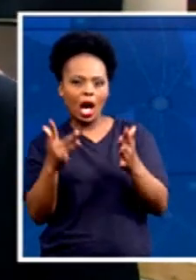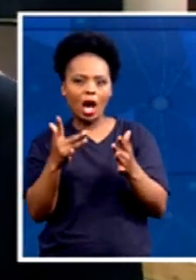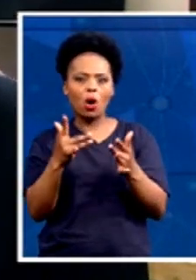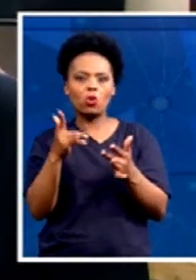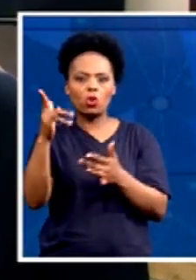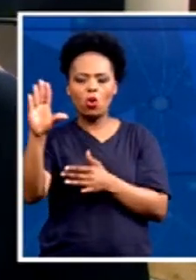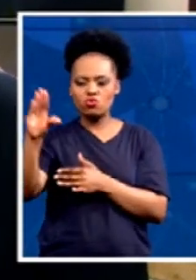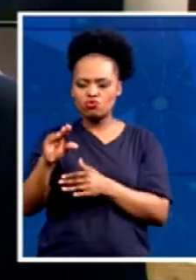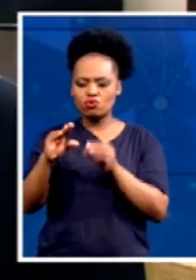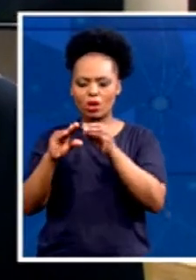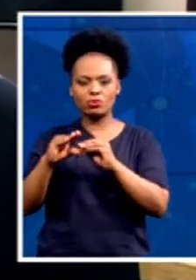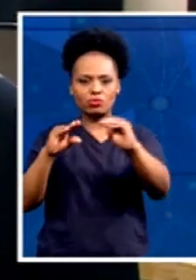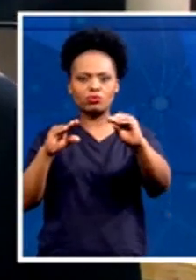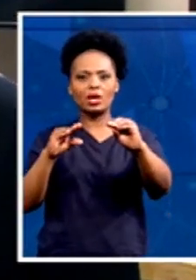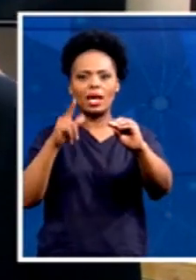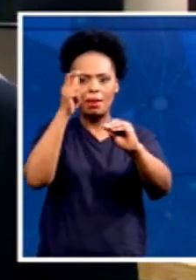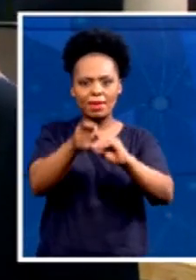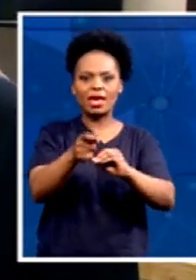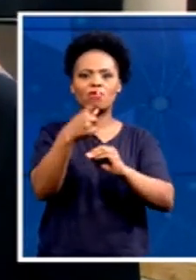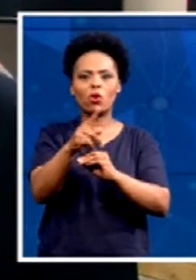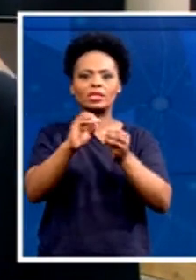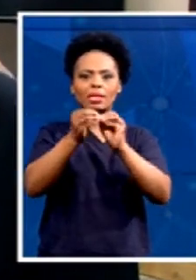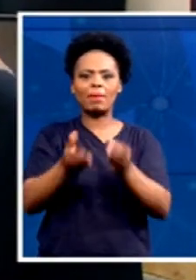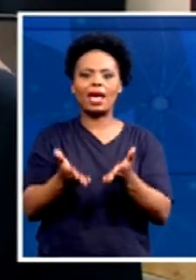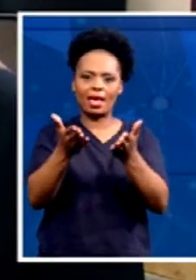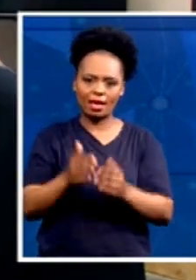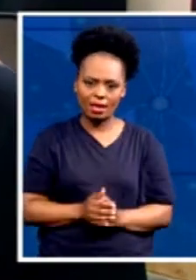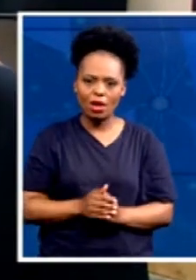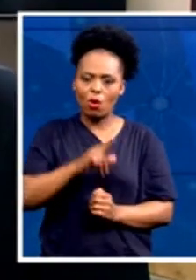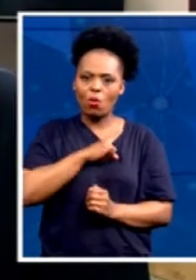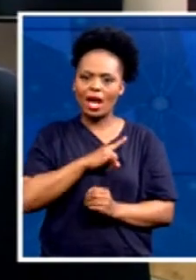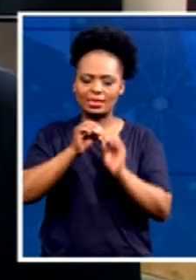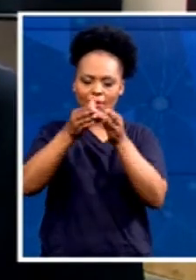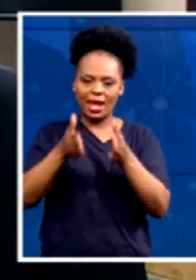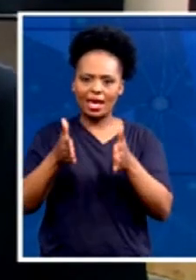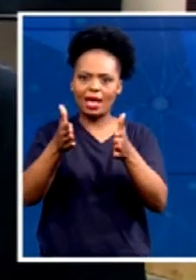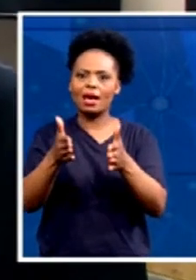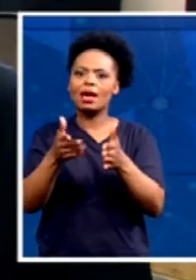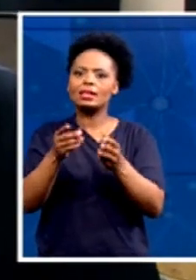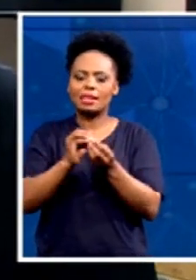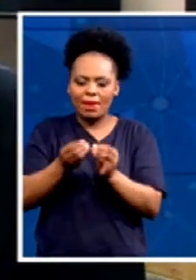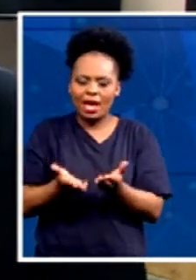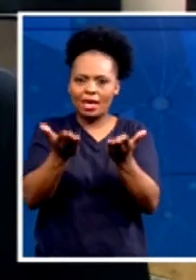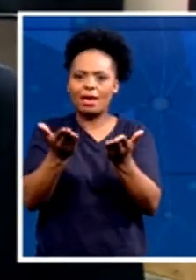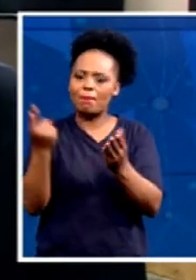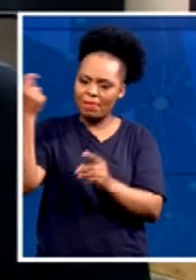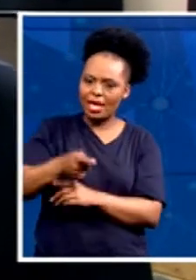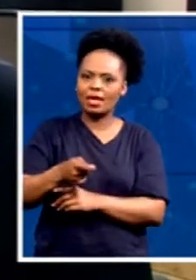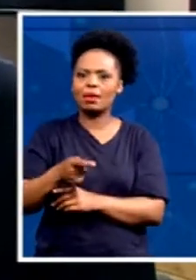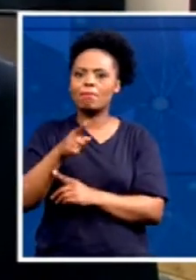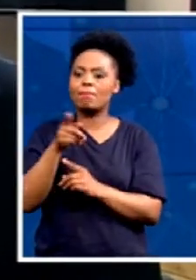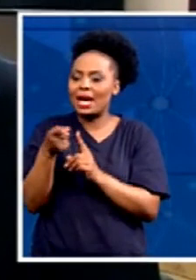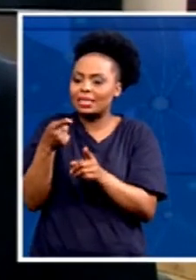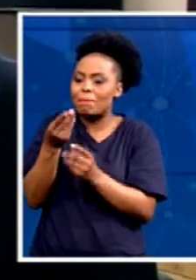The suppliers must be paid because what is happening, they take that money and they pay salaries for it. And in the end, ESCOM comes and they say, well,